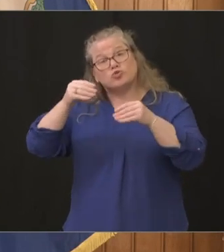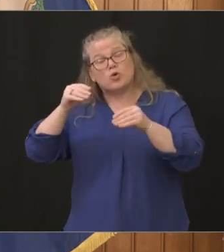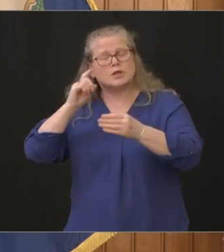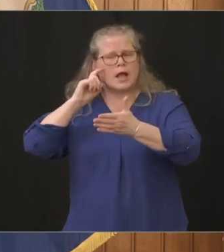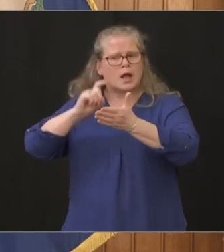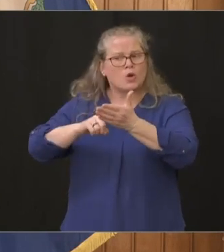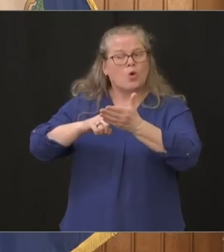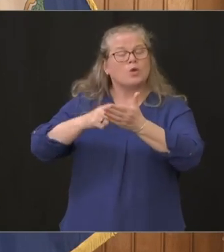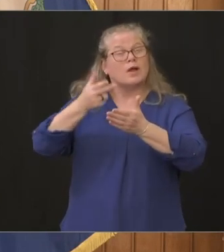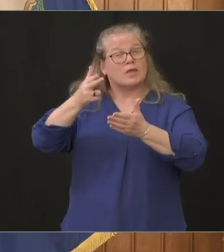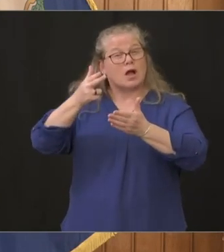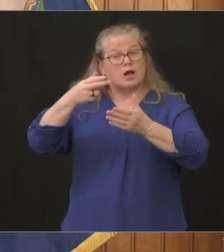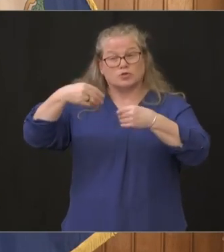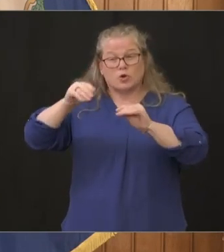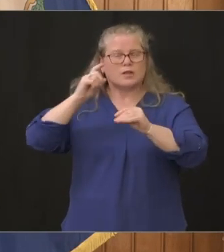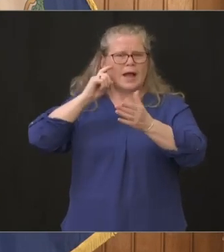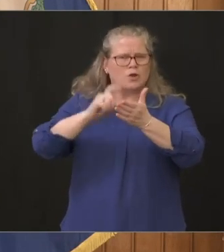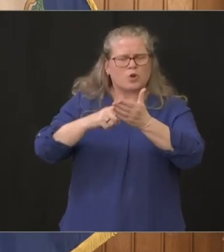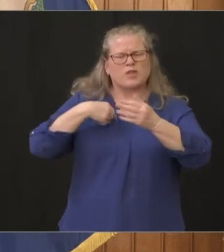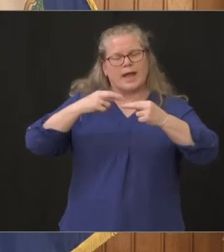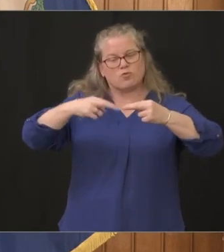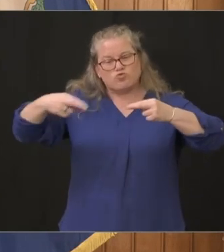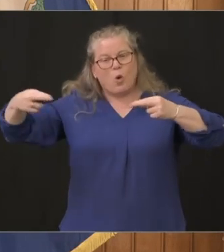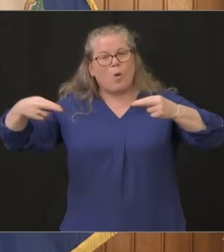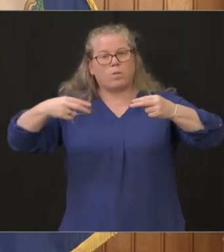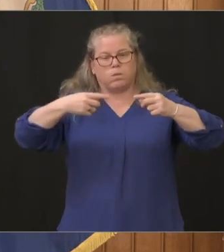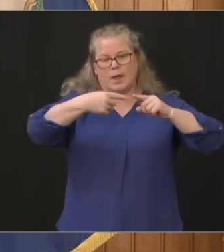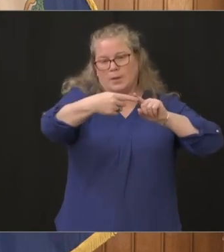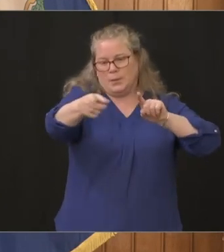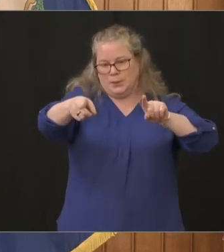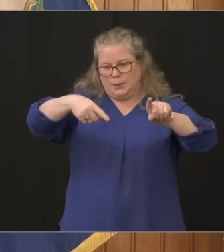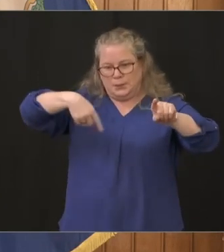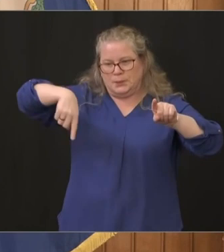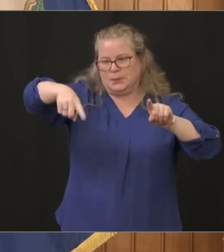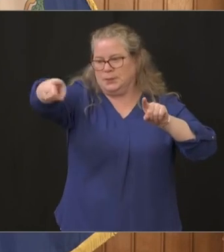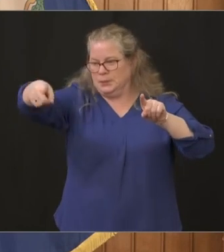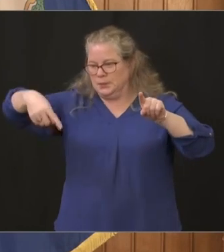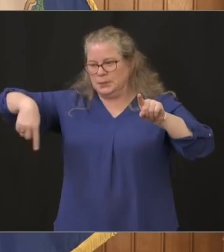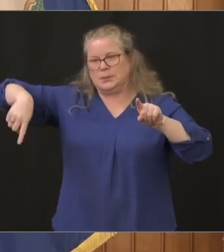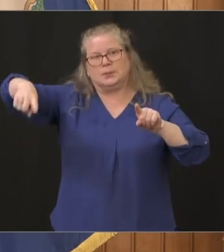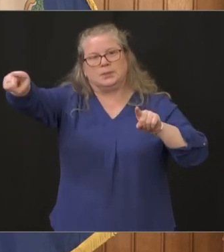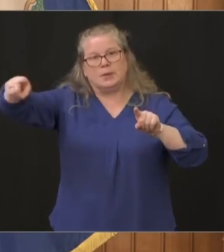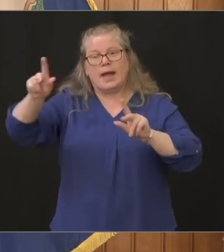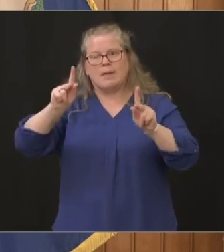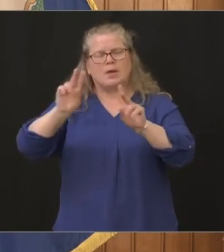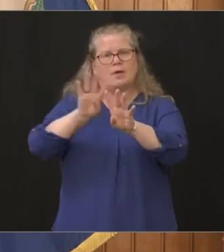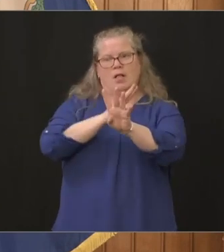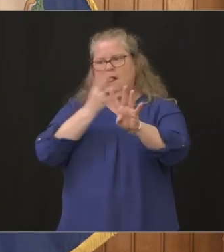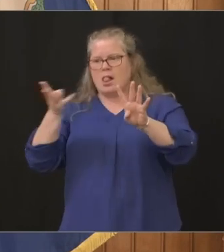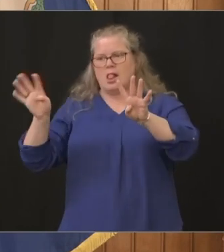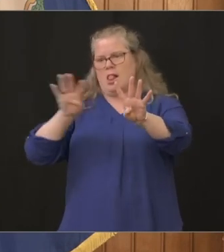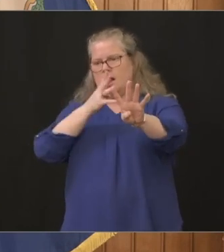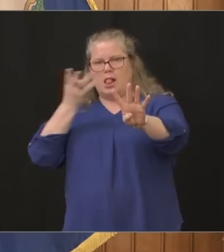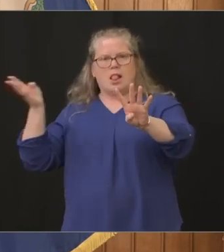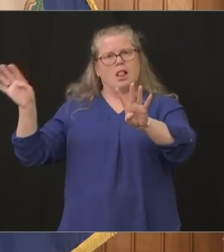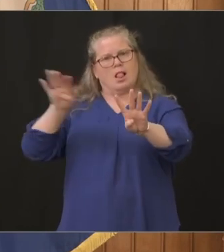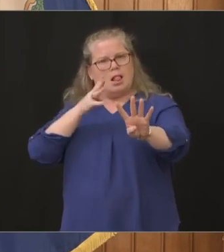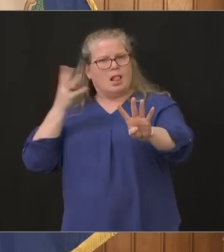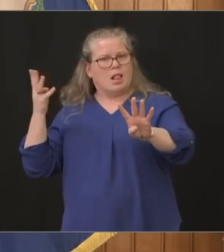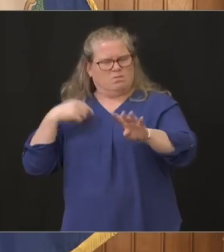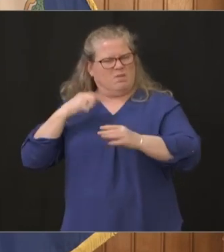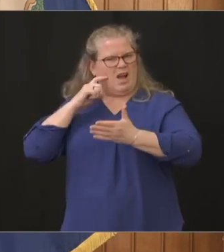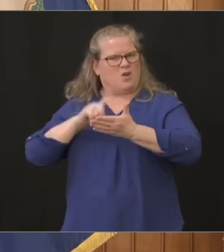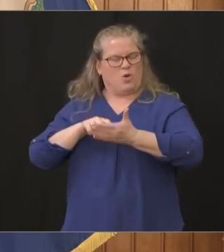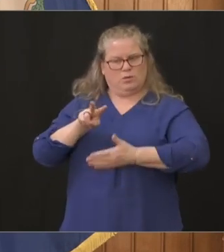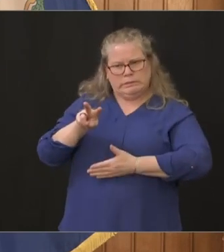surrounding some of them and that's when i said from a public health point of view no more uh you i'm not closing these down what i am